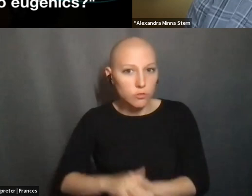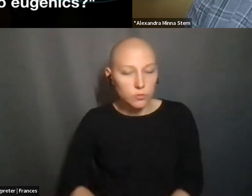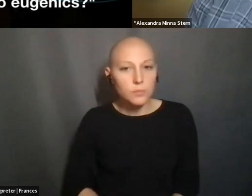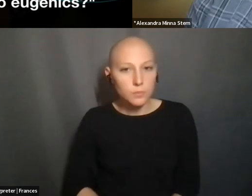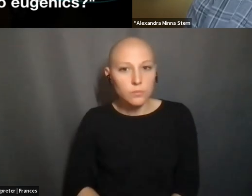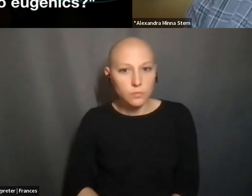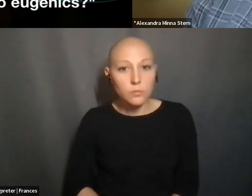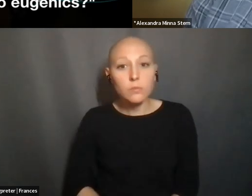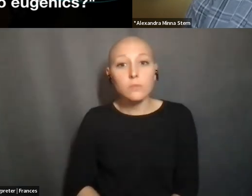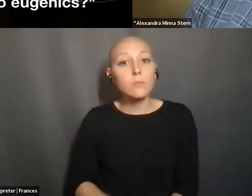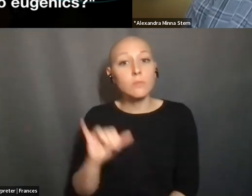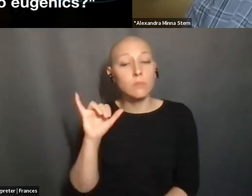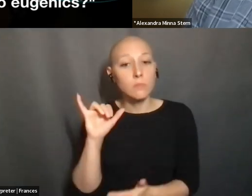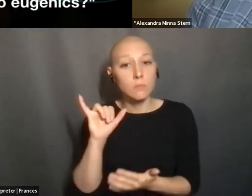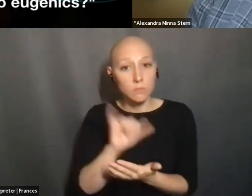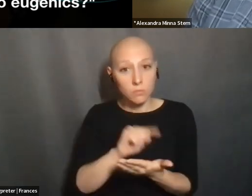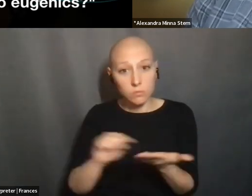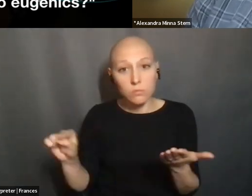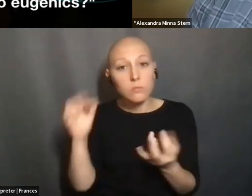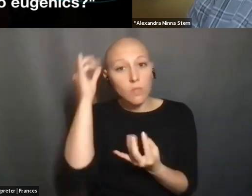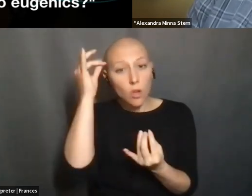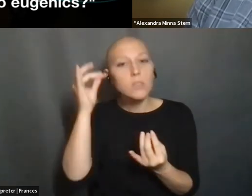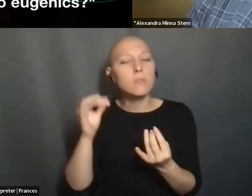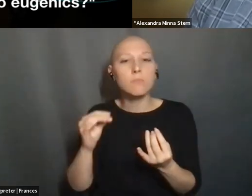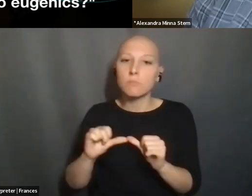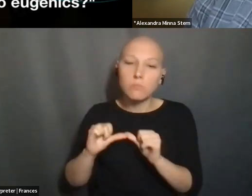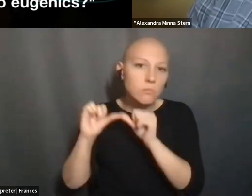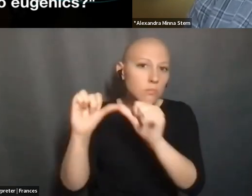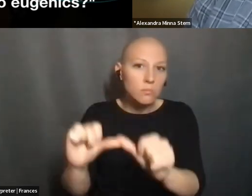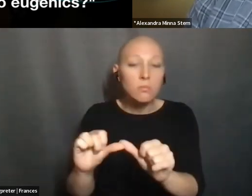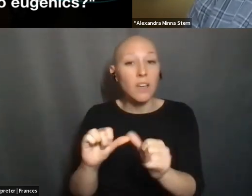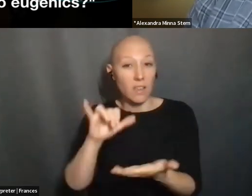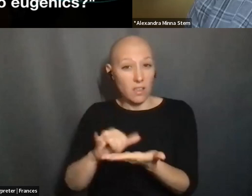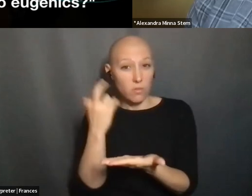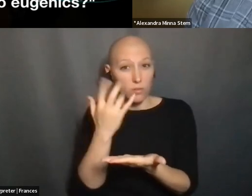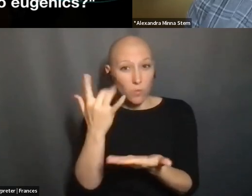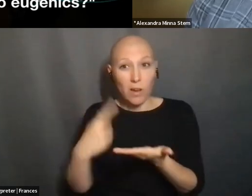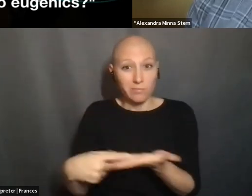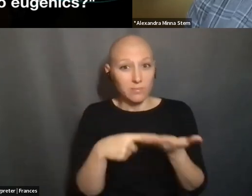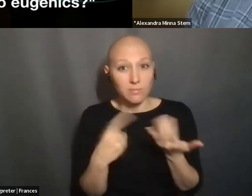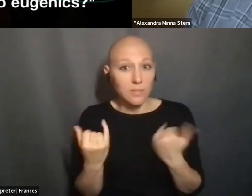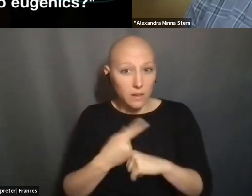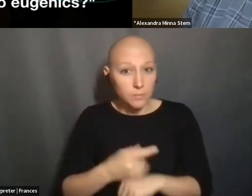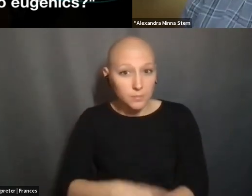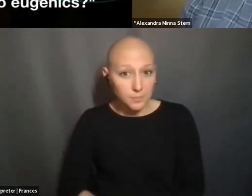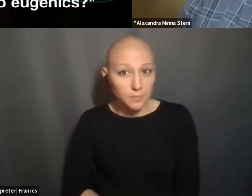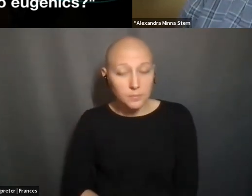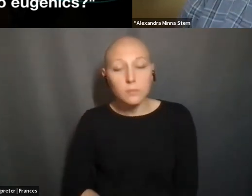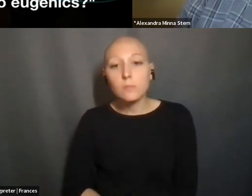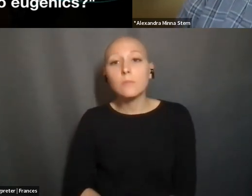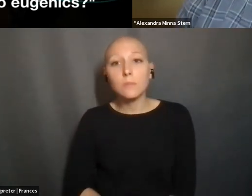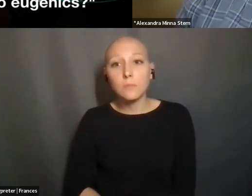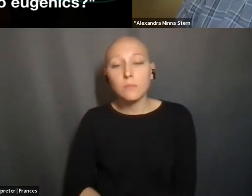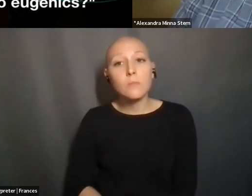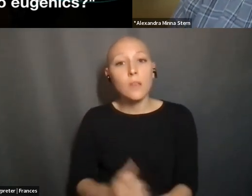HAVE LINGERED AND THEY'RE LINGERING TO THE PRESENT AND THAT'S ONE OF THE REASONS THAT WE'RE HAVING THIS CONVERSATION TODAY. SO MANY OF THE ISSUES THAT WE'RE